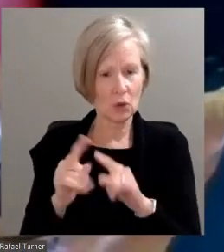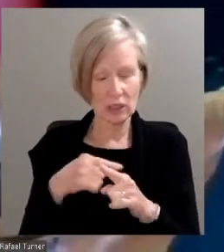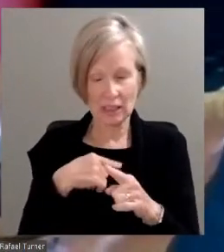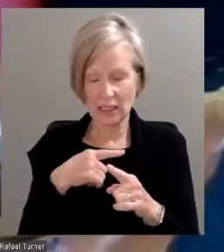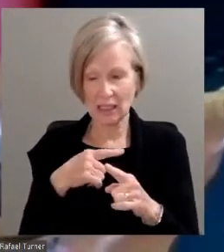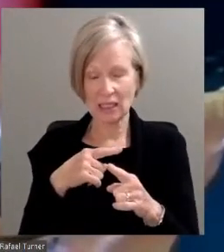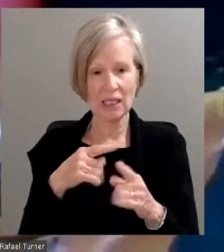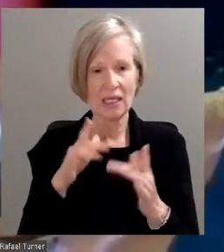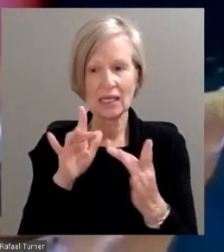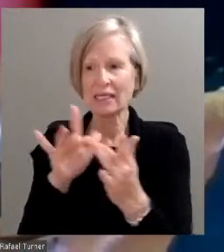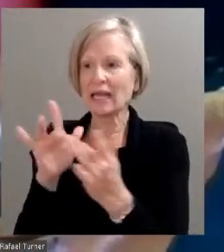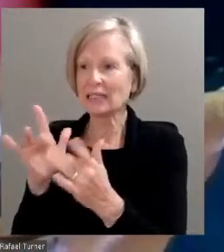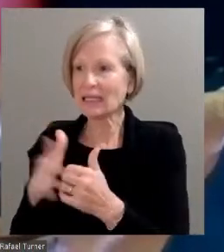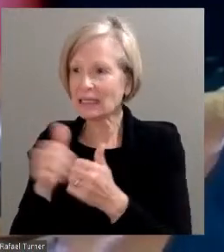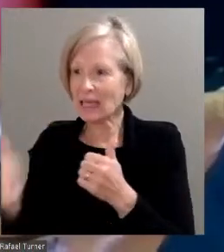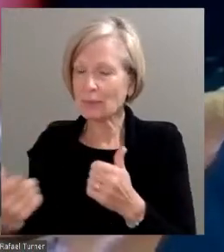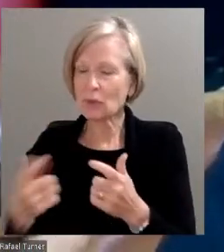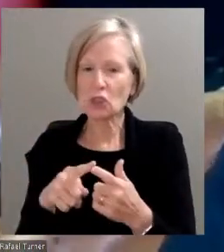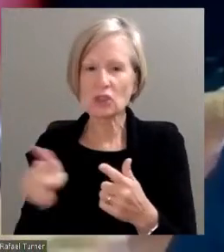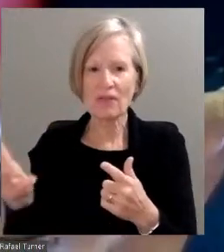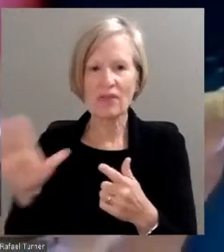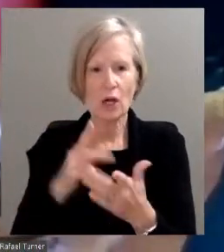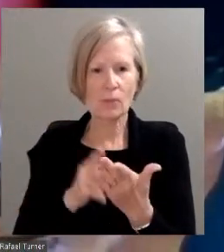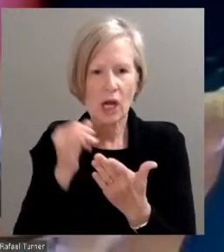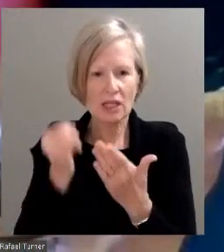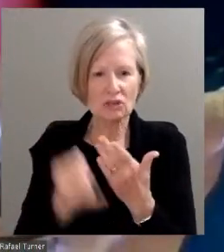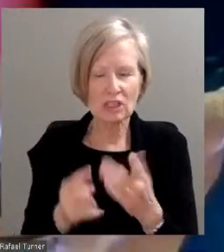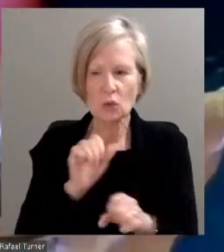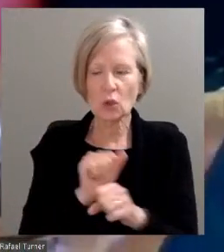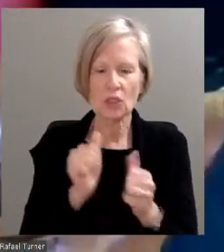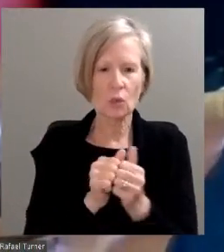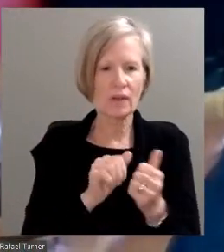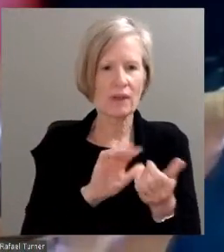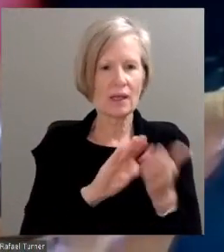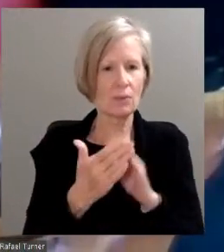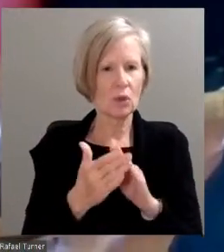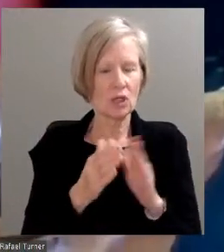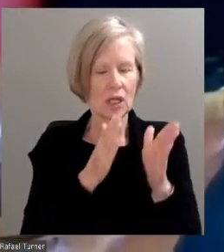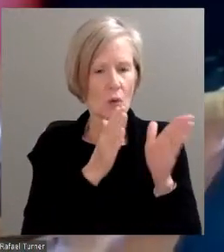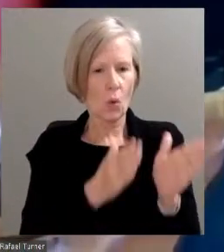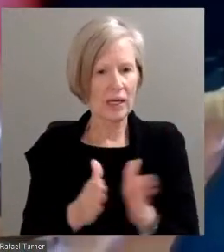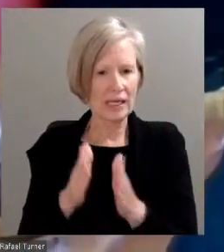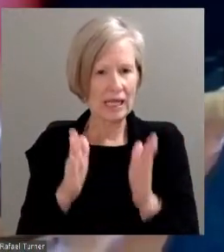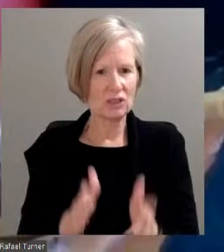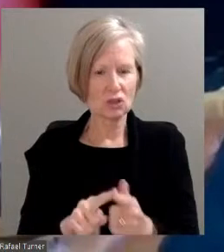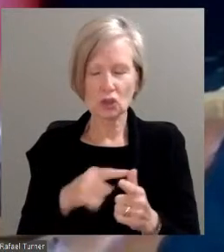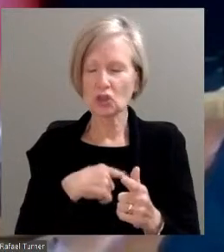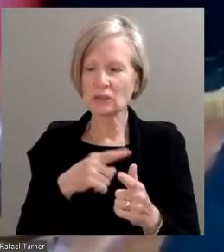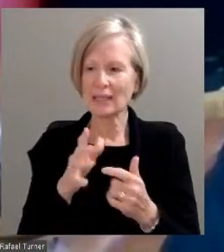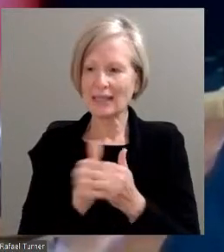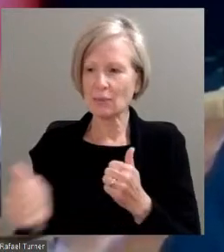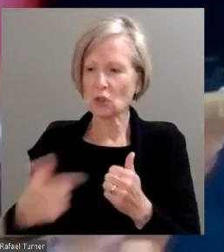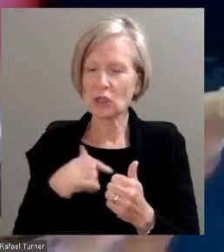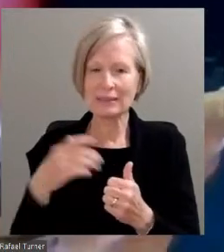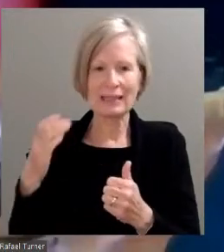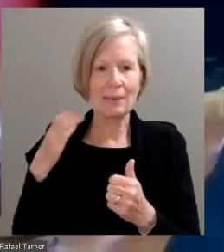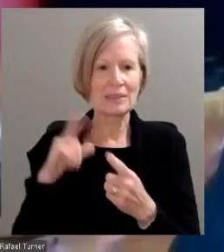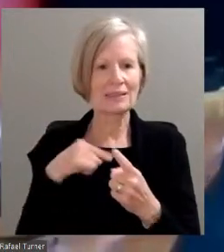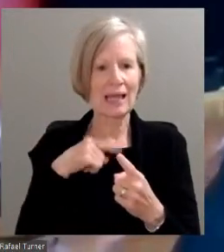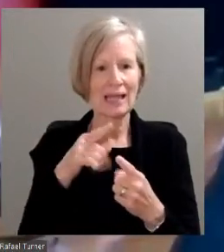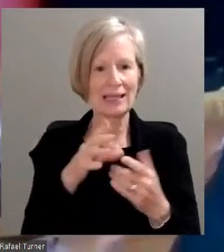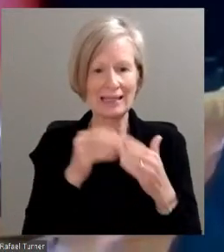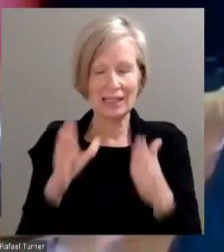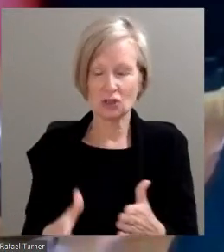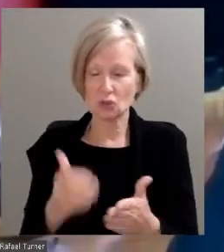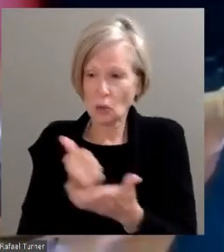neighborhood-led projects. So working with community organizers and neighborhood captains and leaders to help with different activities